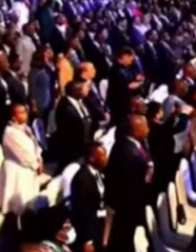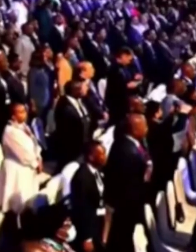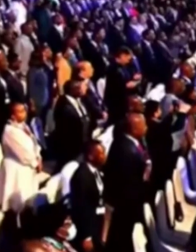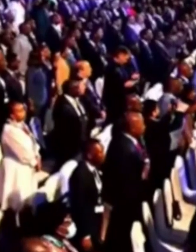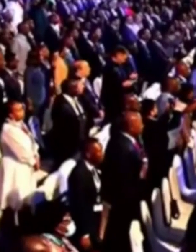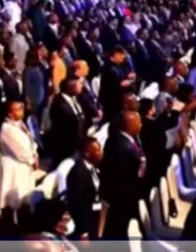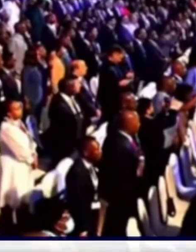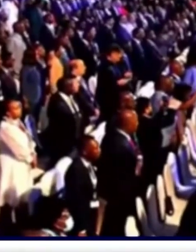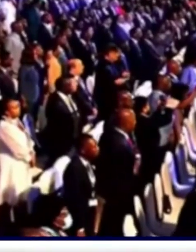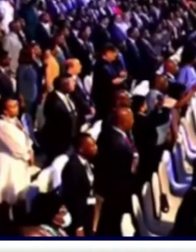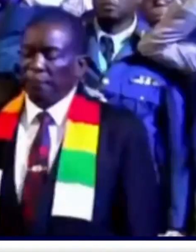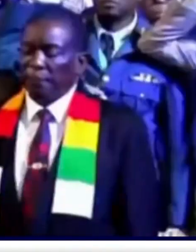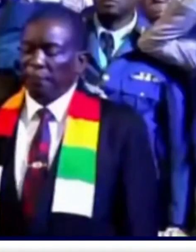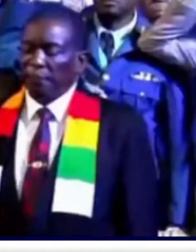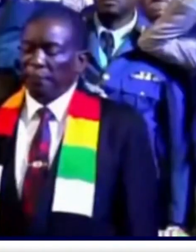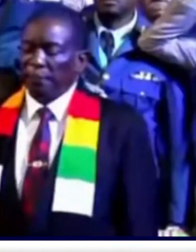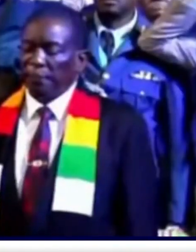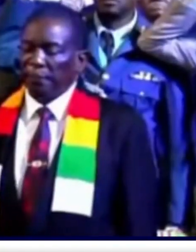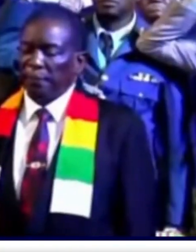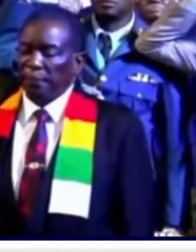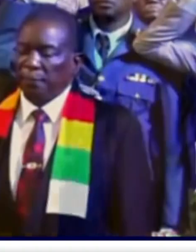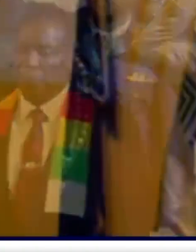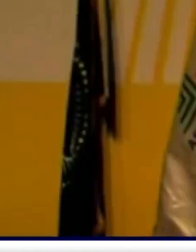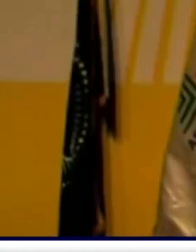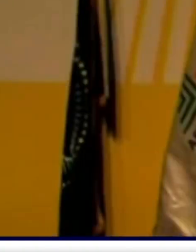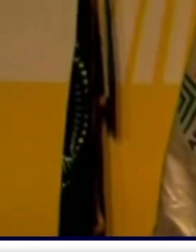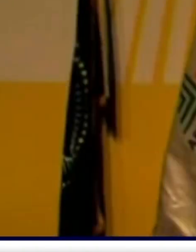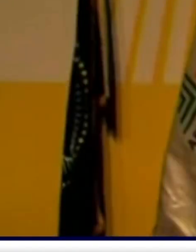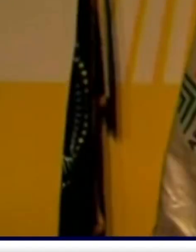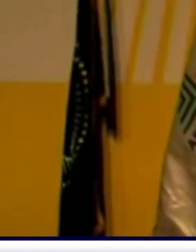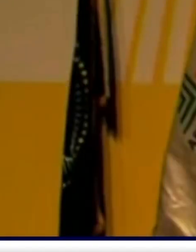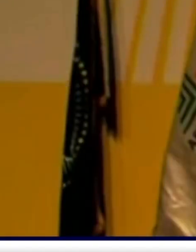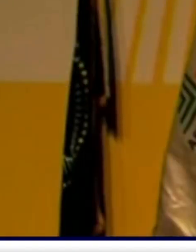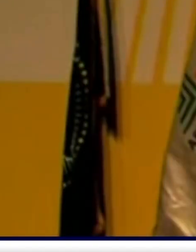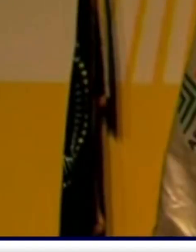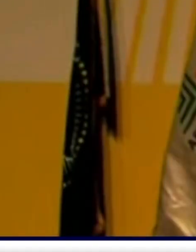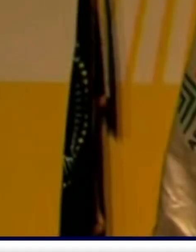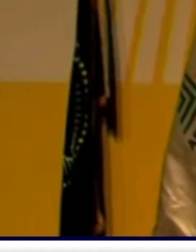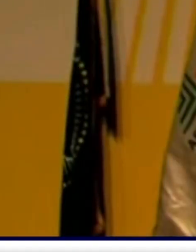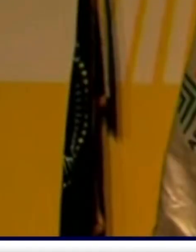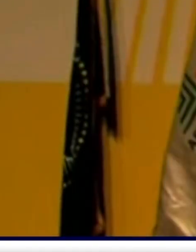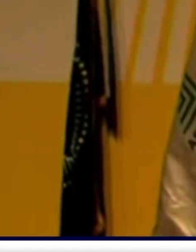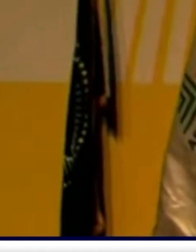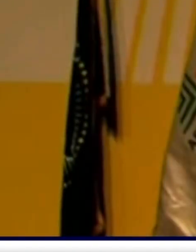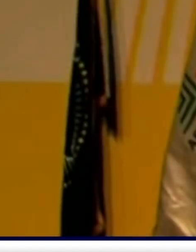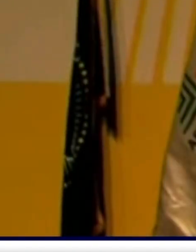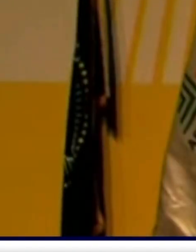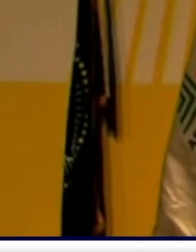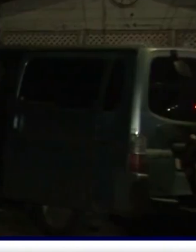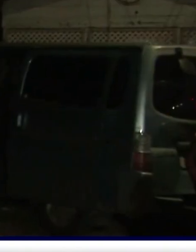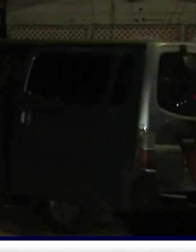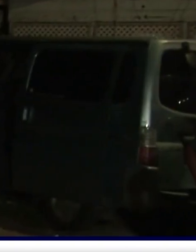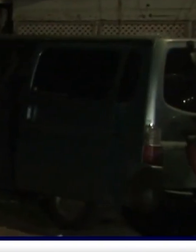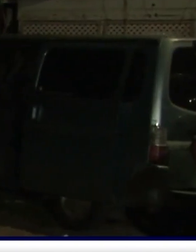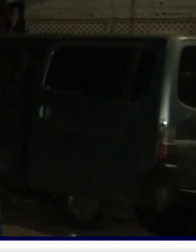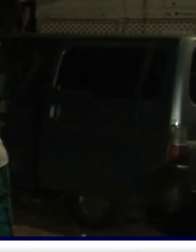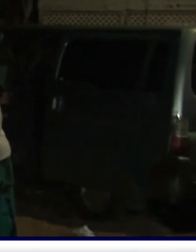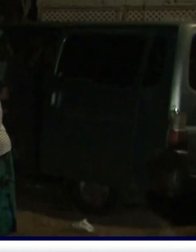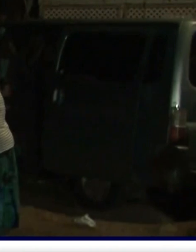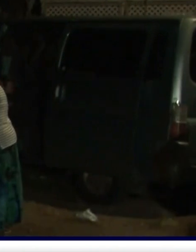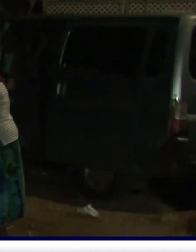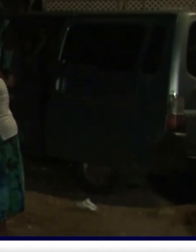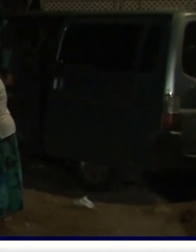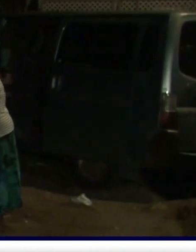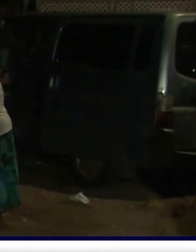A case being made for financial support to connect the Caribbean to Africa via direct air travel. In the wake of another